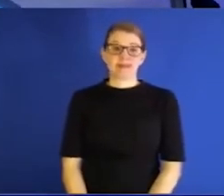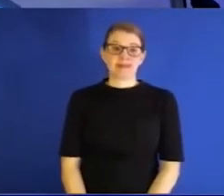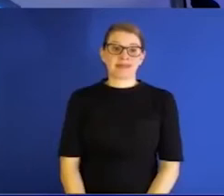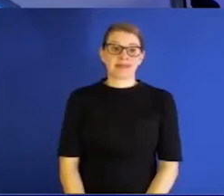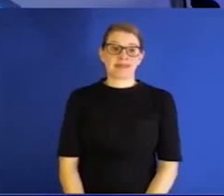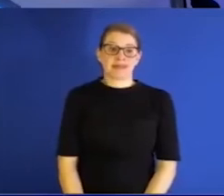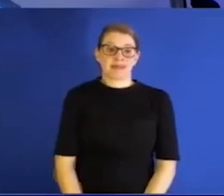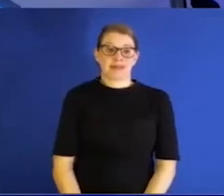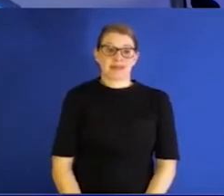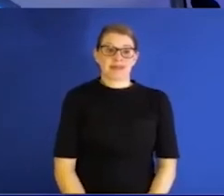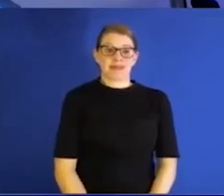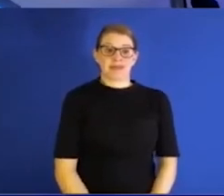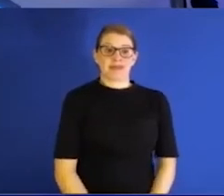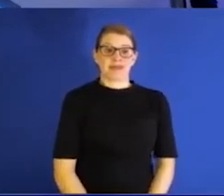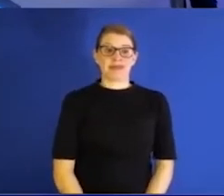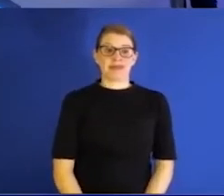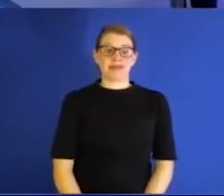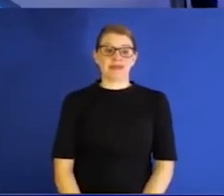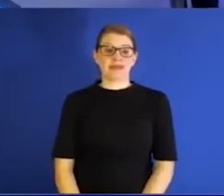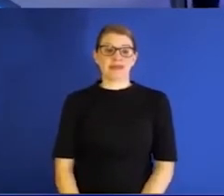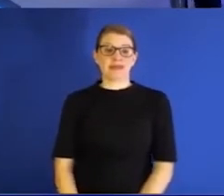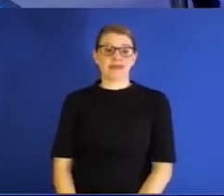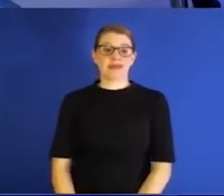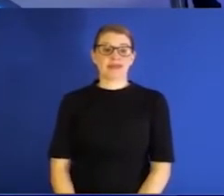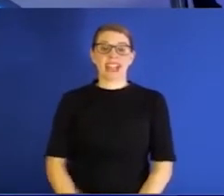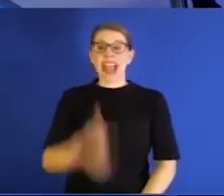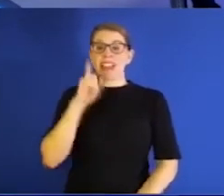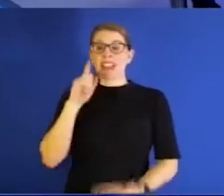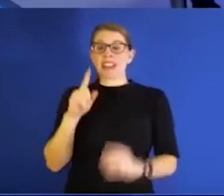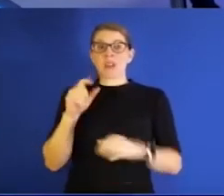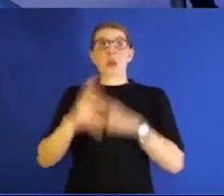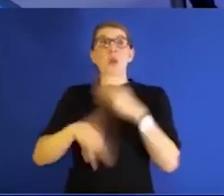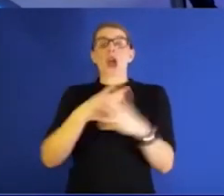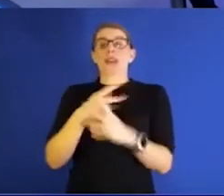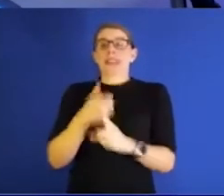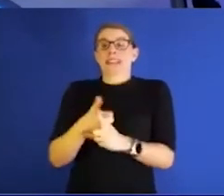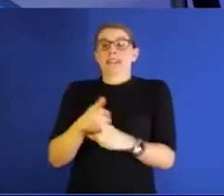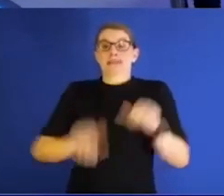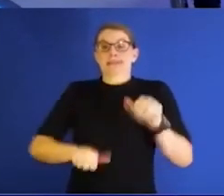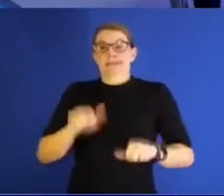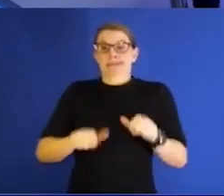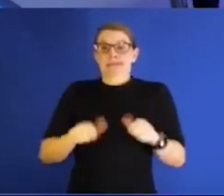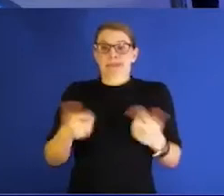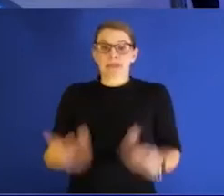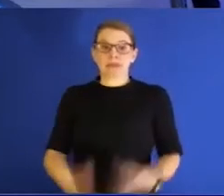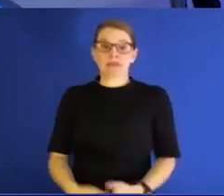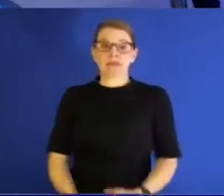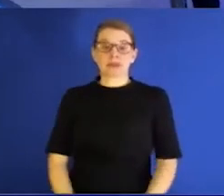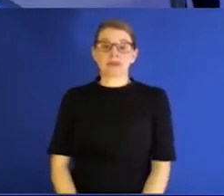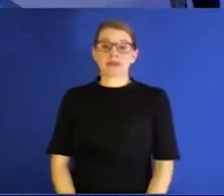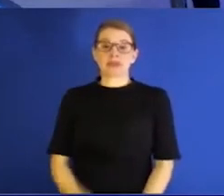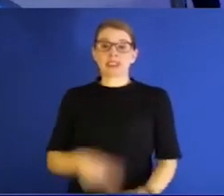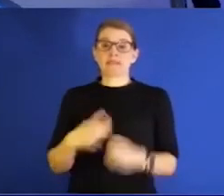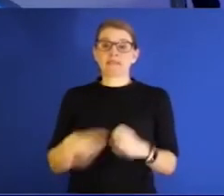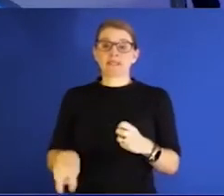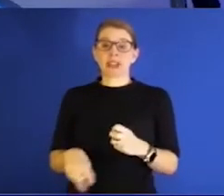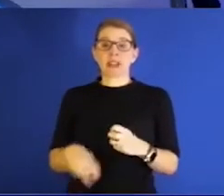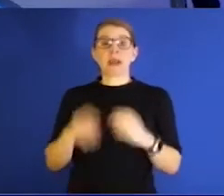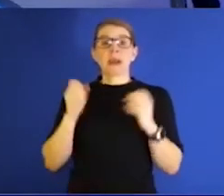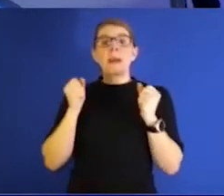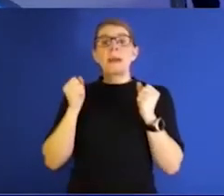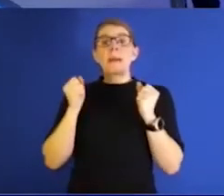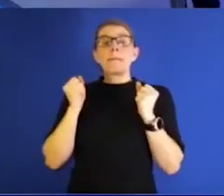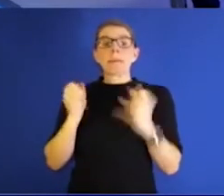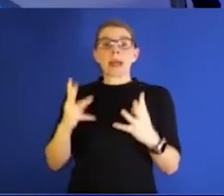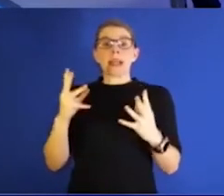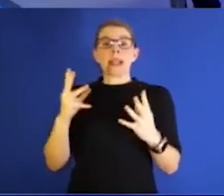everybody. There's just so much uncertainty in the world, not just on campus at that juncture. So there are a lot of doctors who are chancellors or presidents of the university, but there